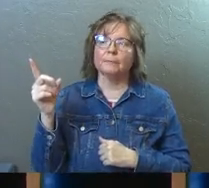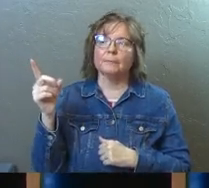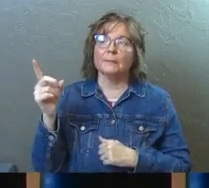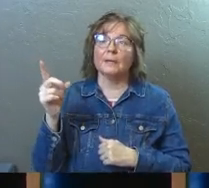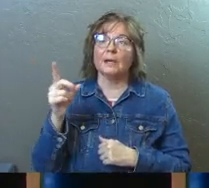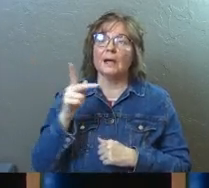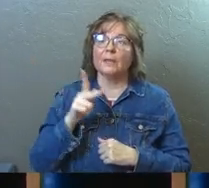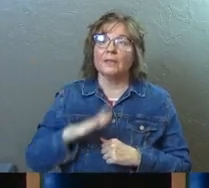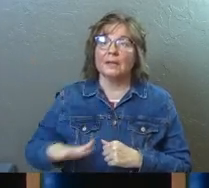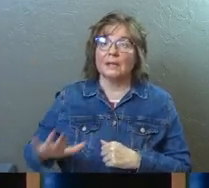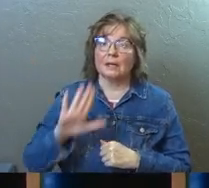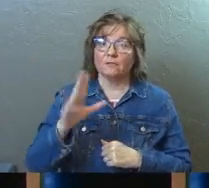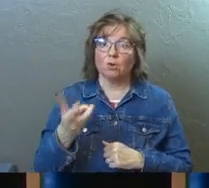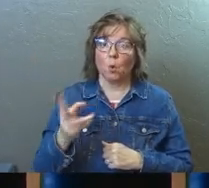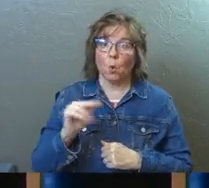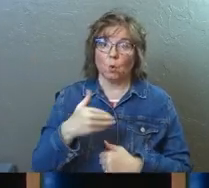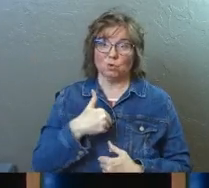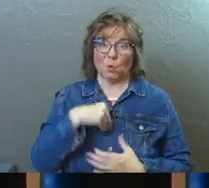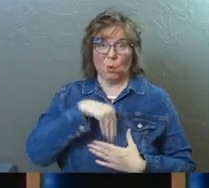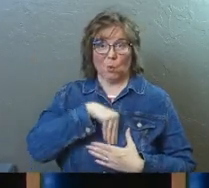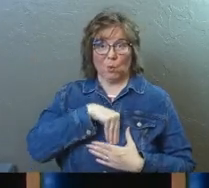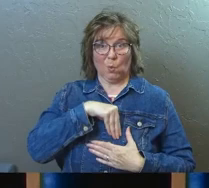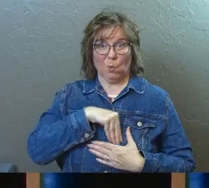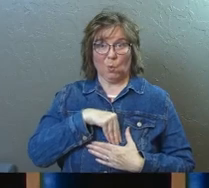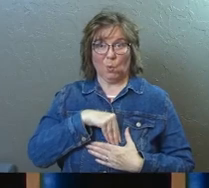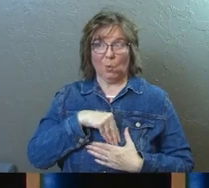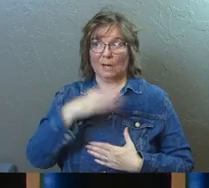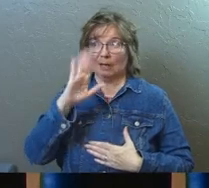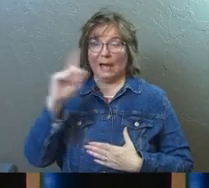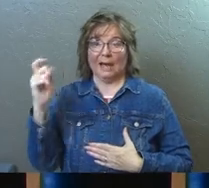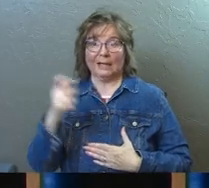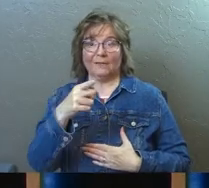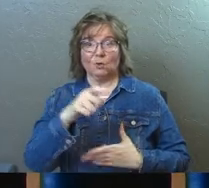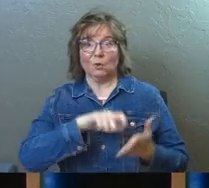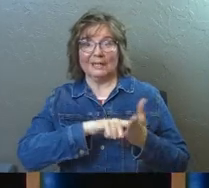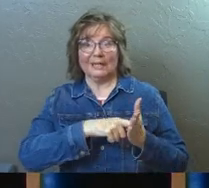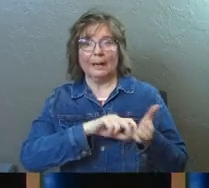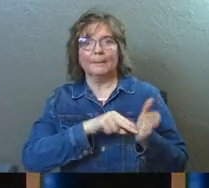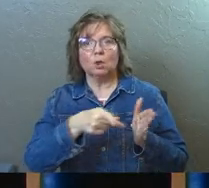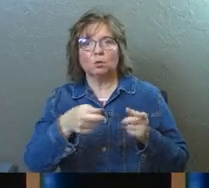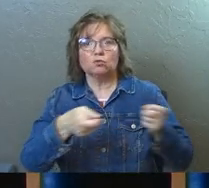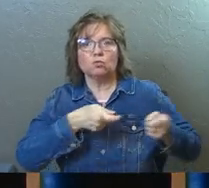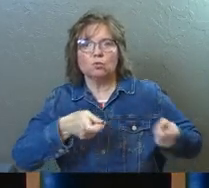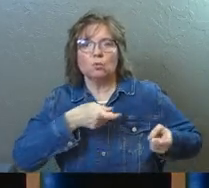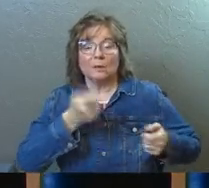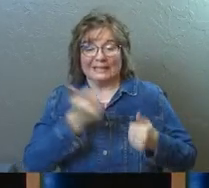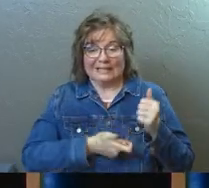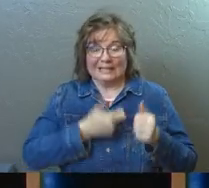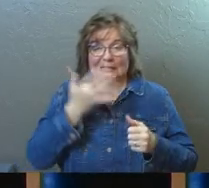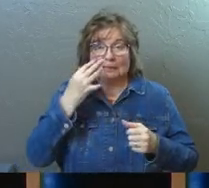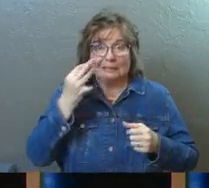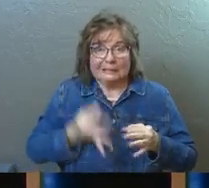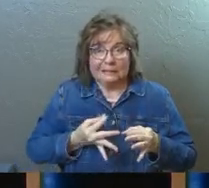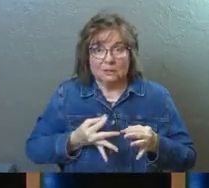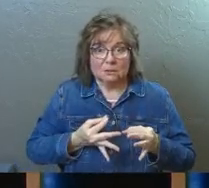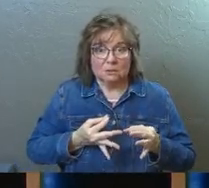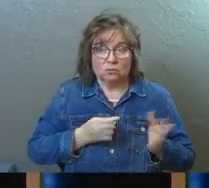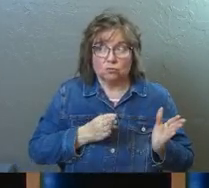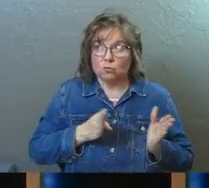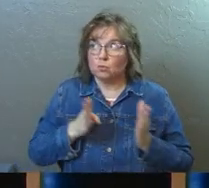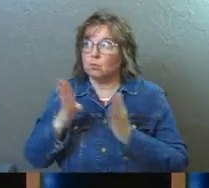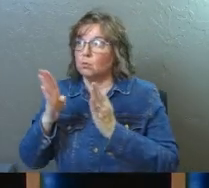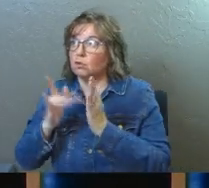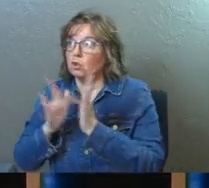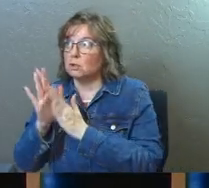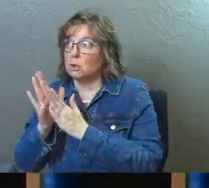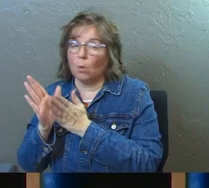The kingdom of your own soul, God has given you the keys to it. And for every single step that you take toward Jesus Christ